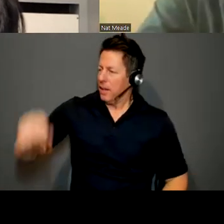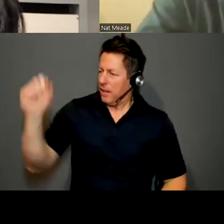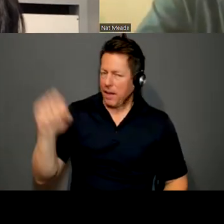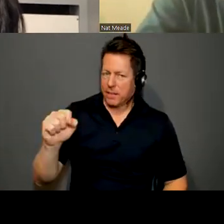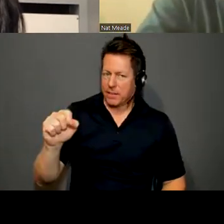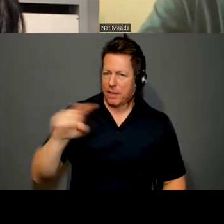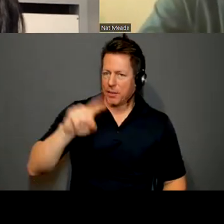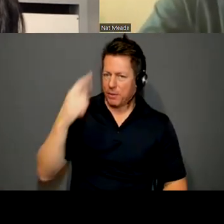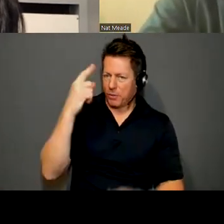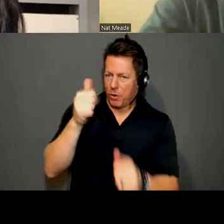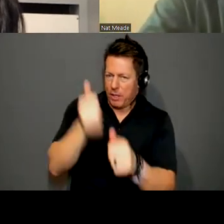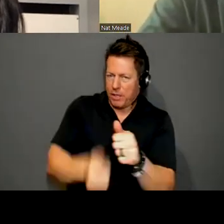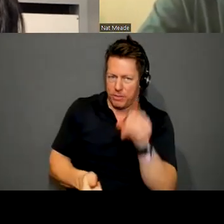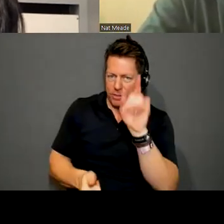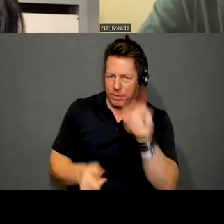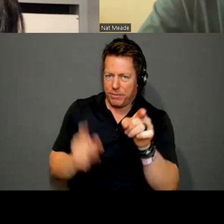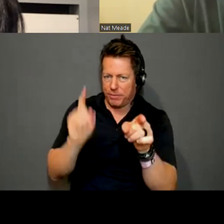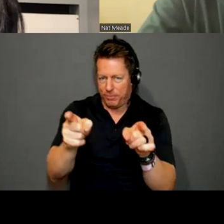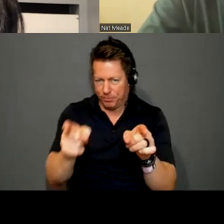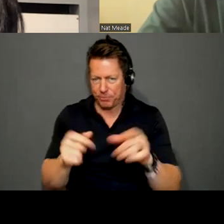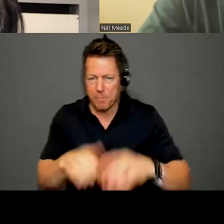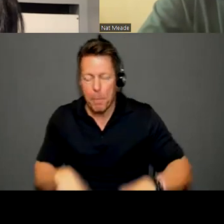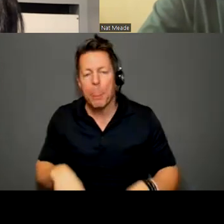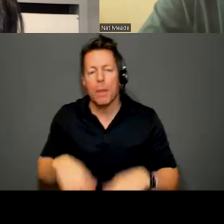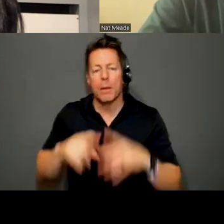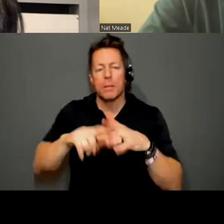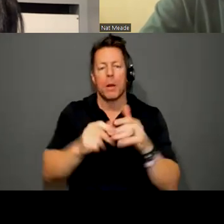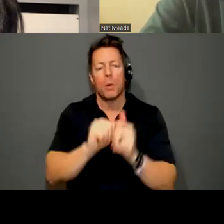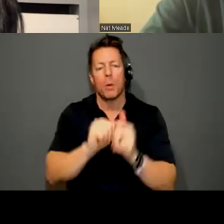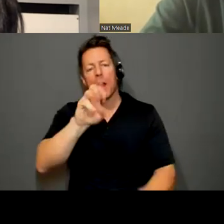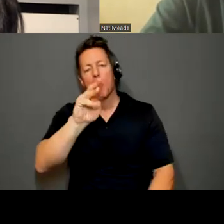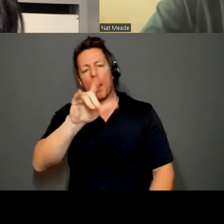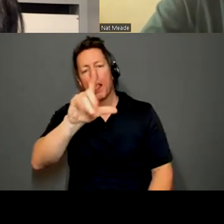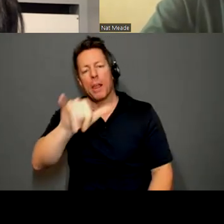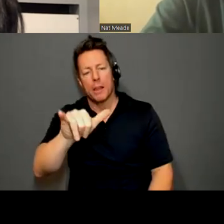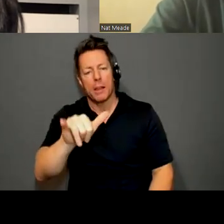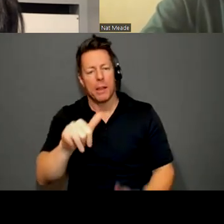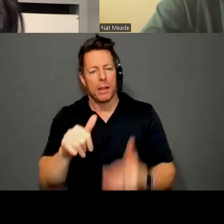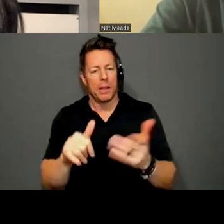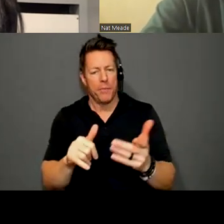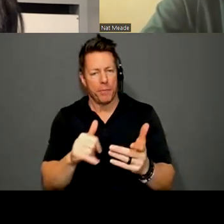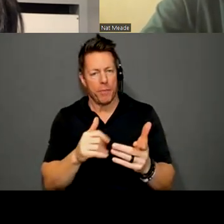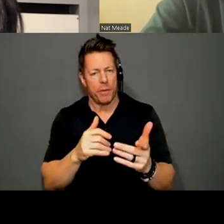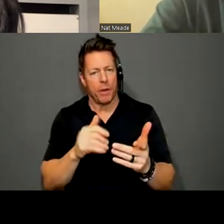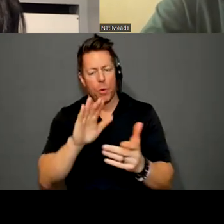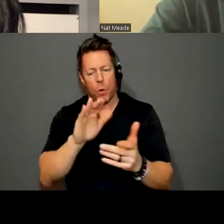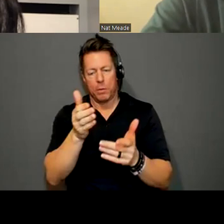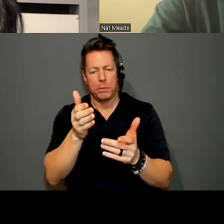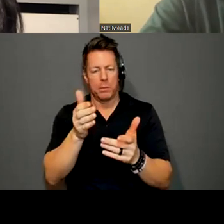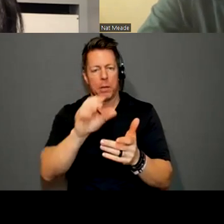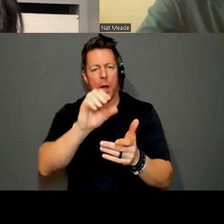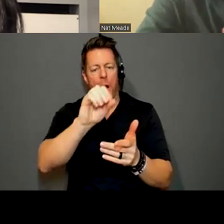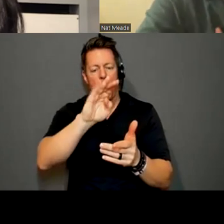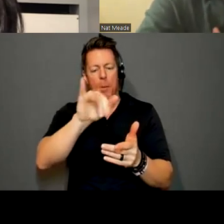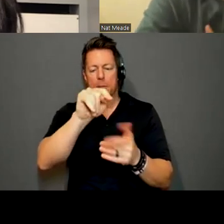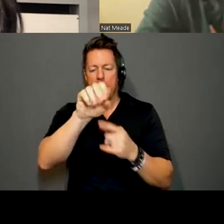questions for each artist. Um, I guess, starting with Emily, I really like thinking of your objects as things. I think it makes a lot